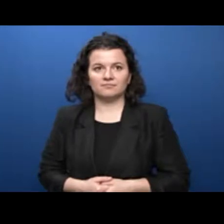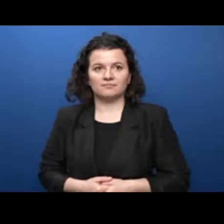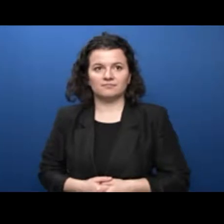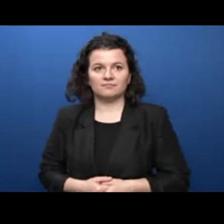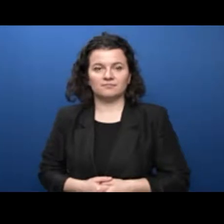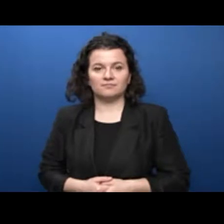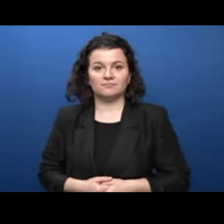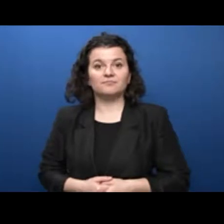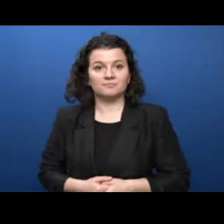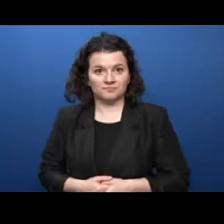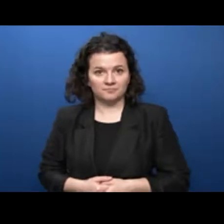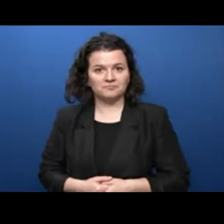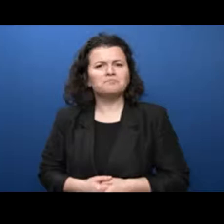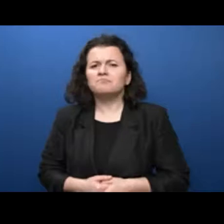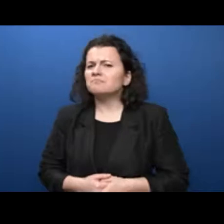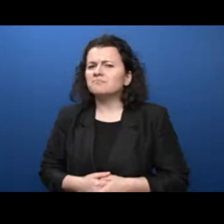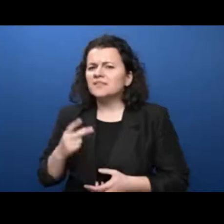Shall we see the results?